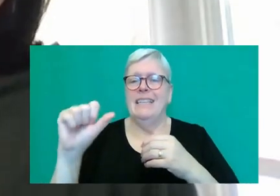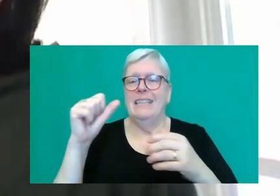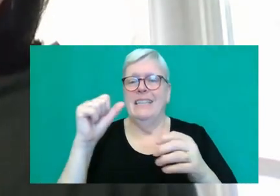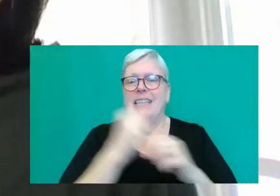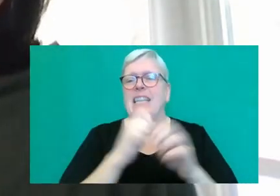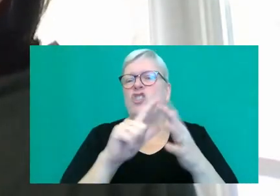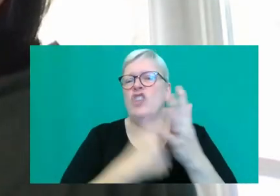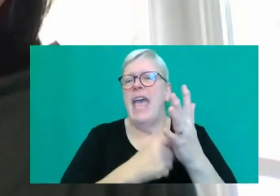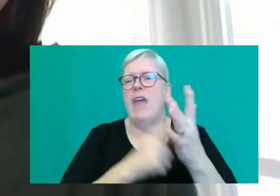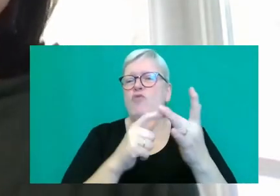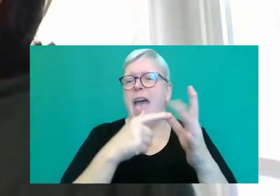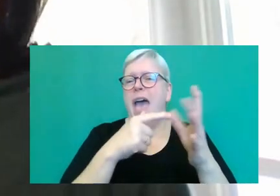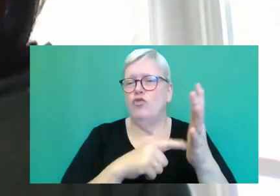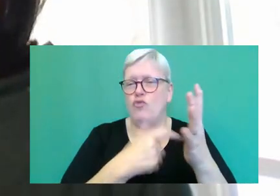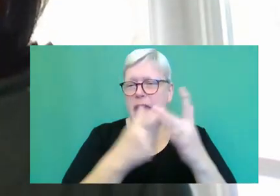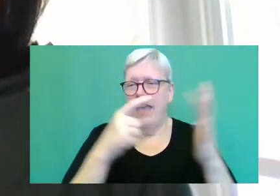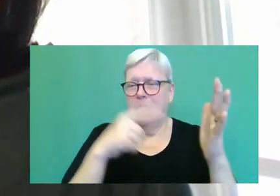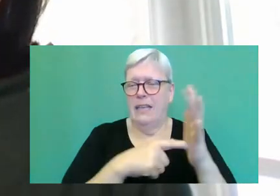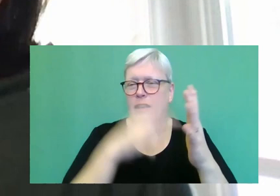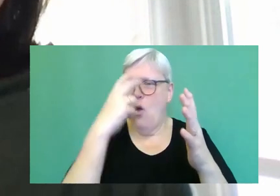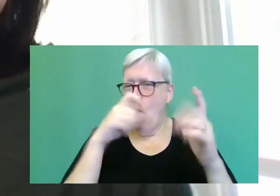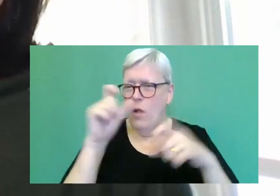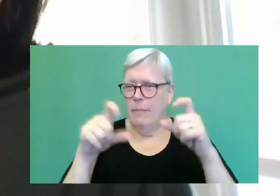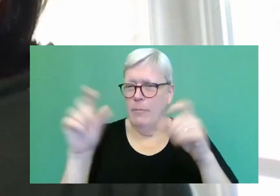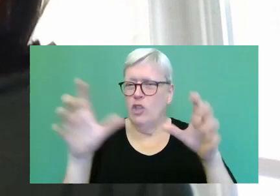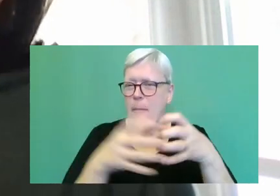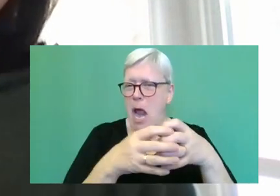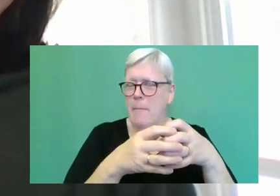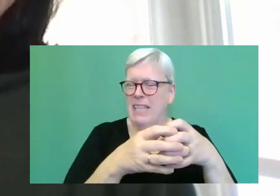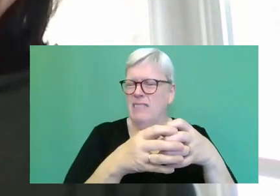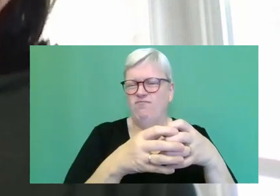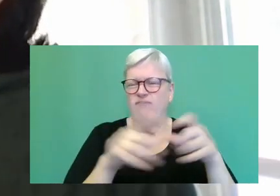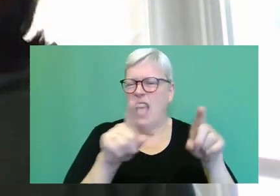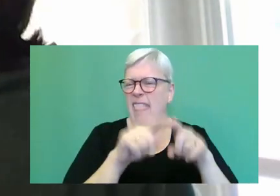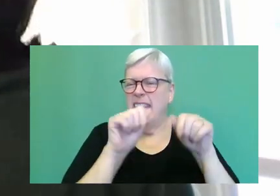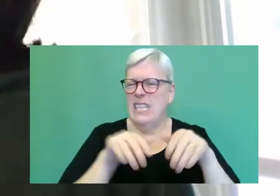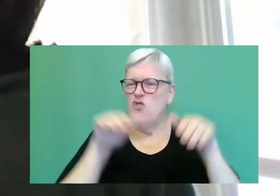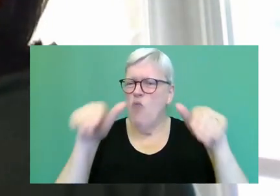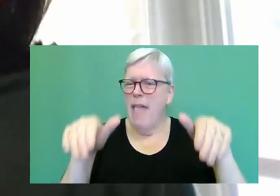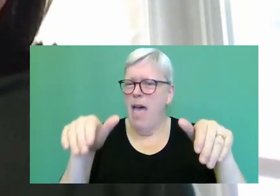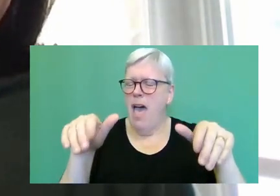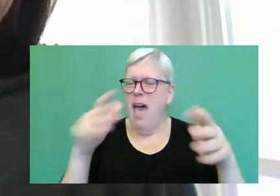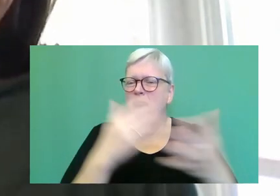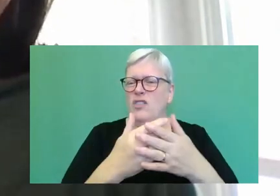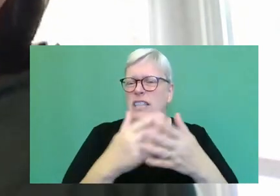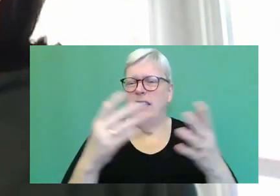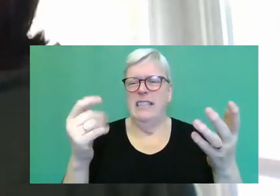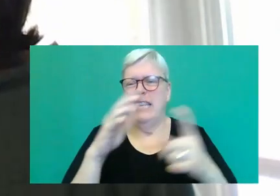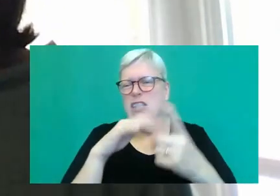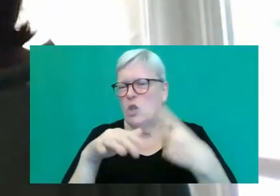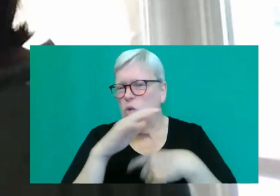department, if you, if you know what I mean. So, you know, the, the gaps in social care,